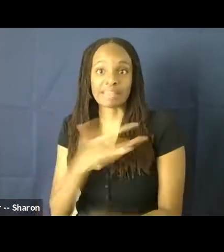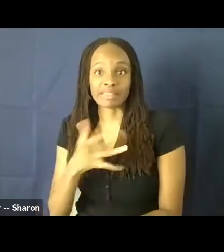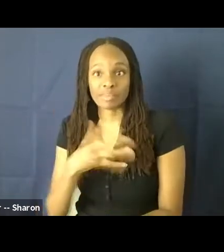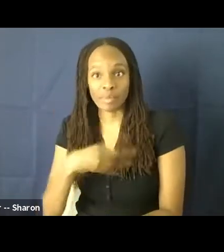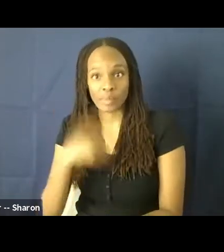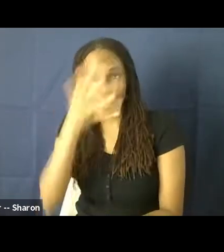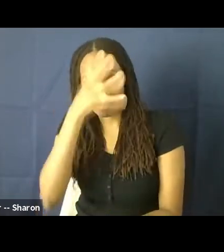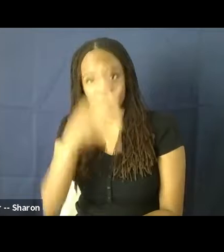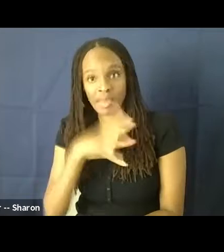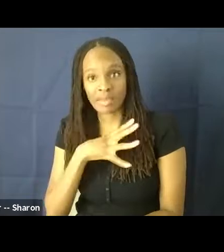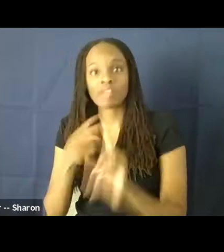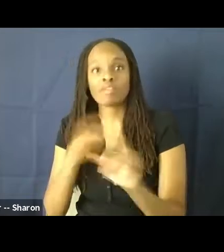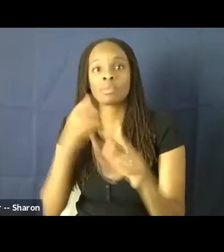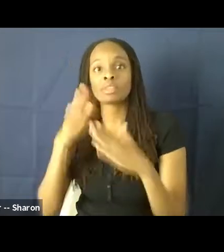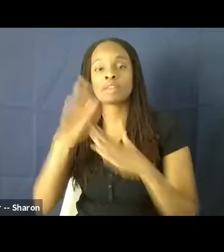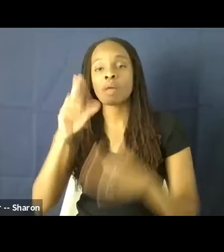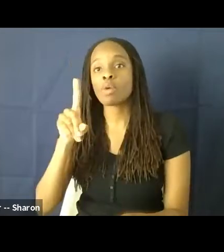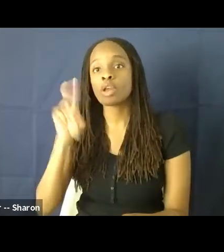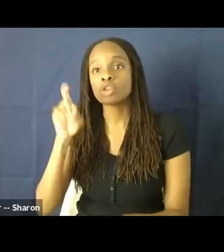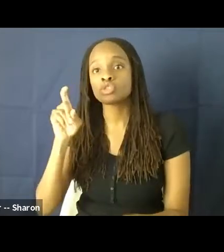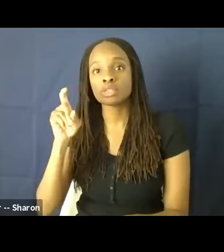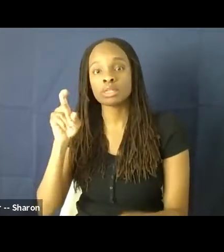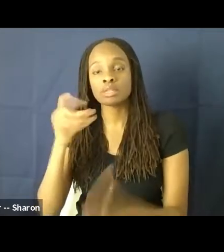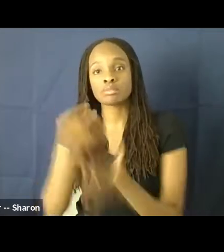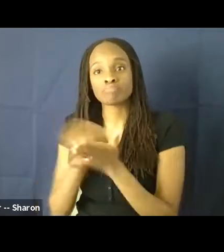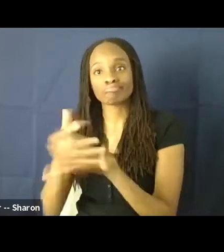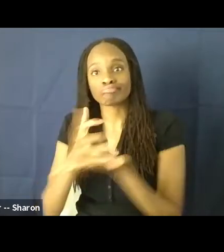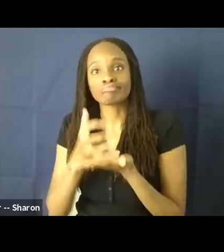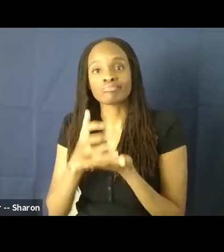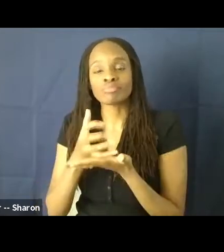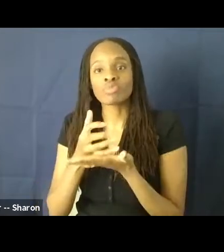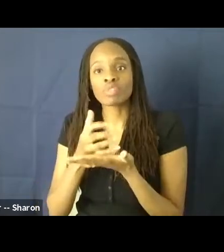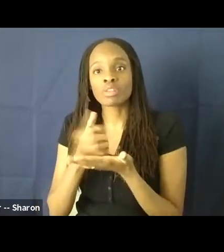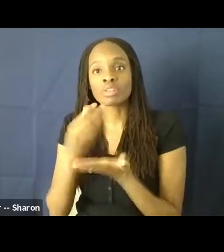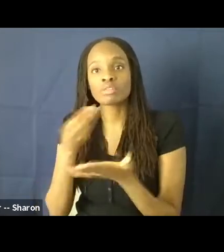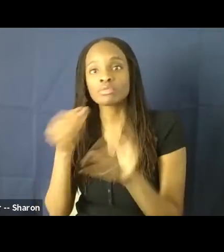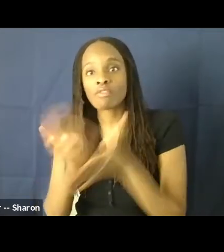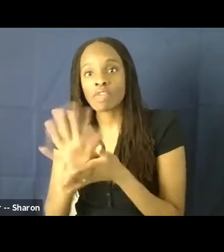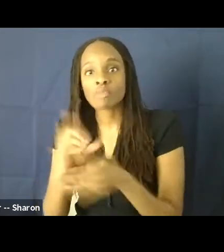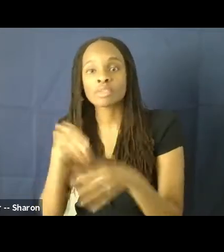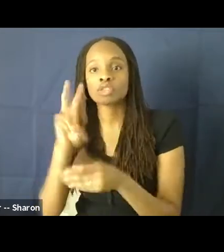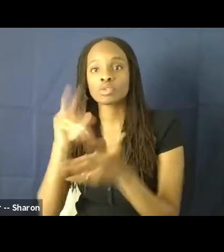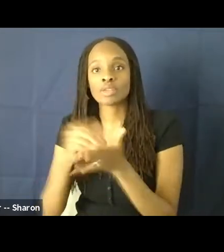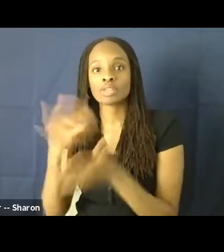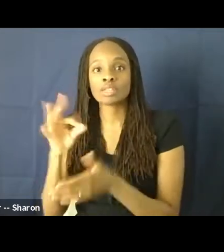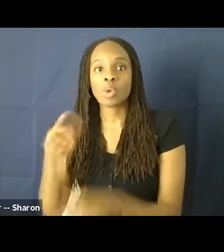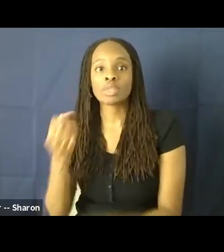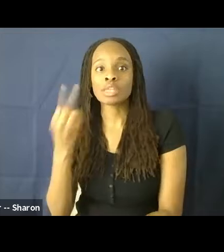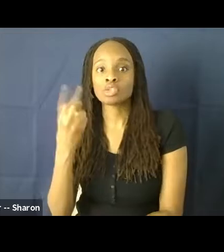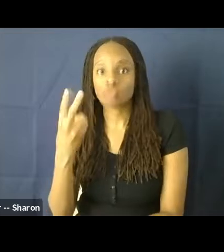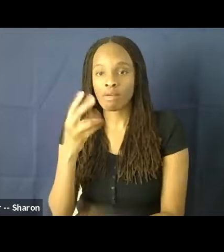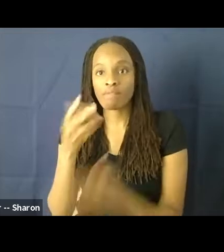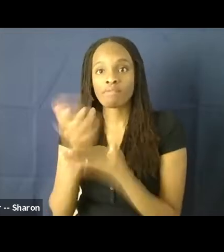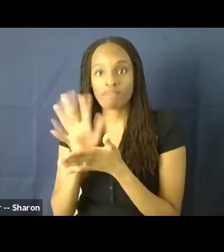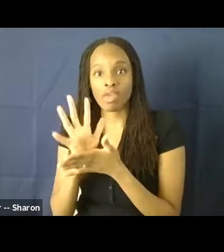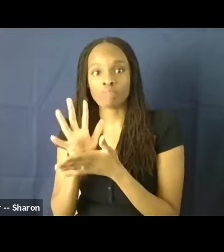Of the top 100 grossing films in 2019, only 12 were directed by women. And four of those were directed by